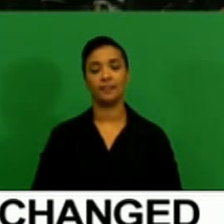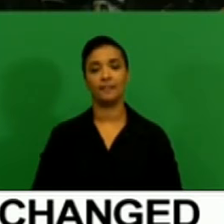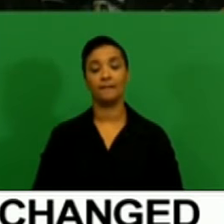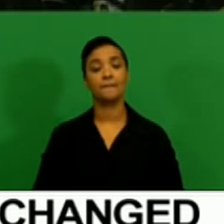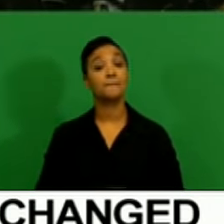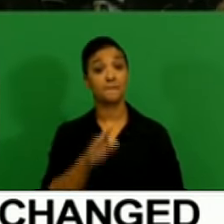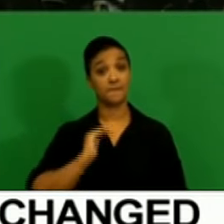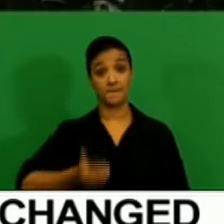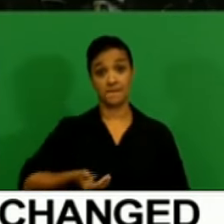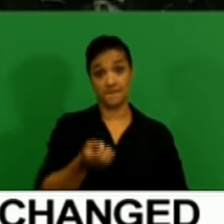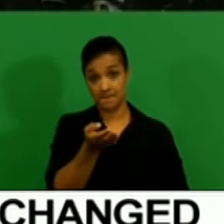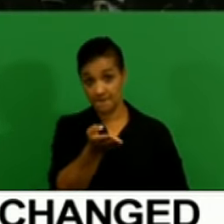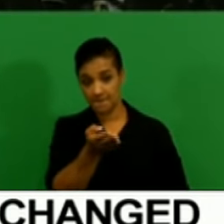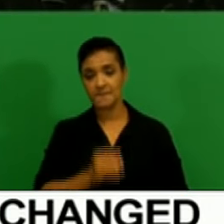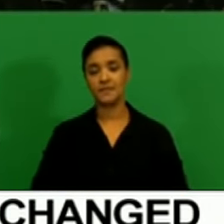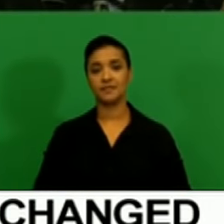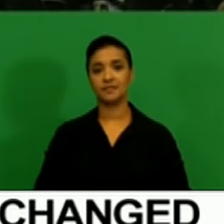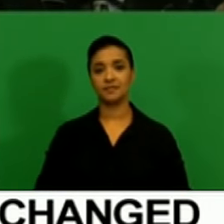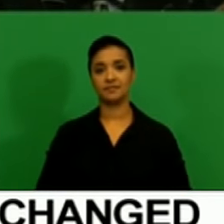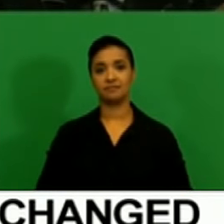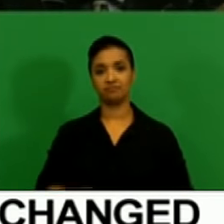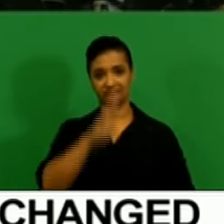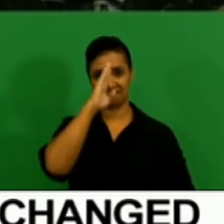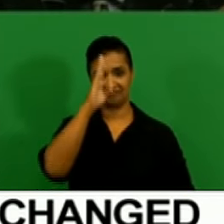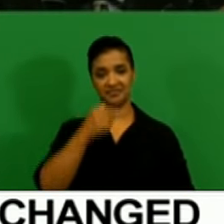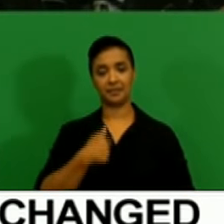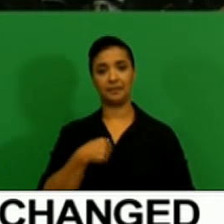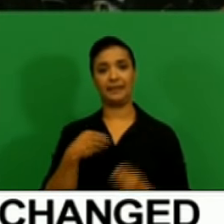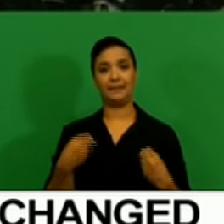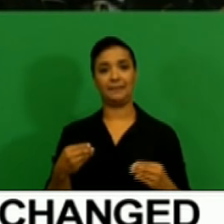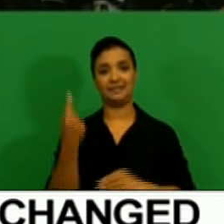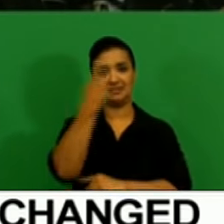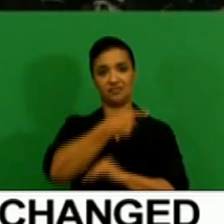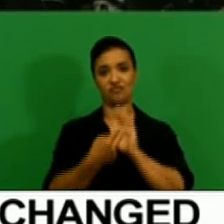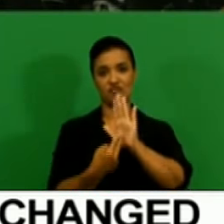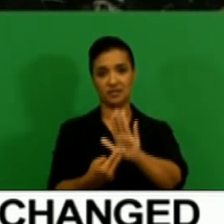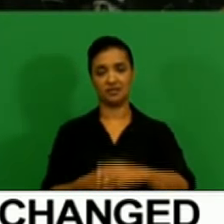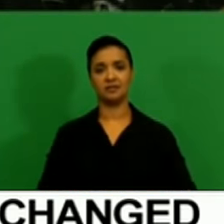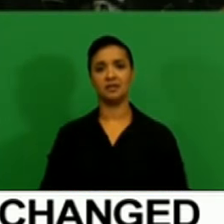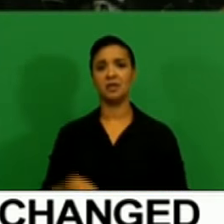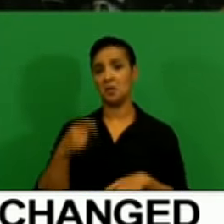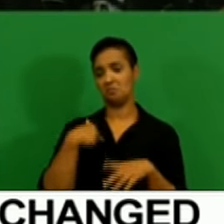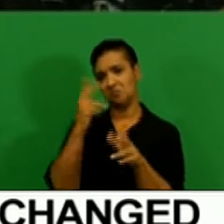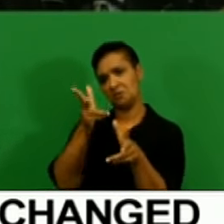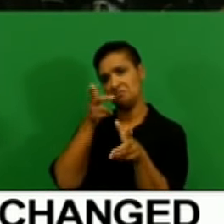Ma'am? Hilary Jaffe from Business Day. Governor, noticed that your